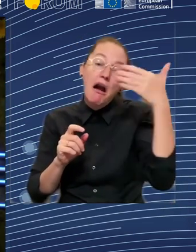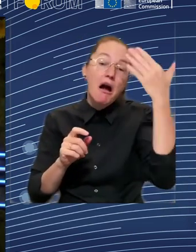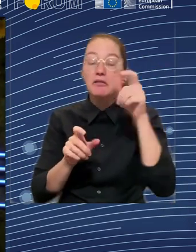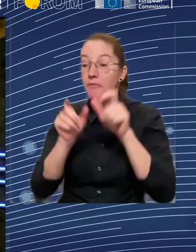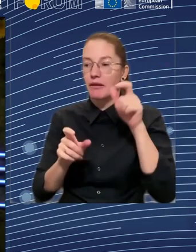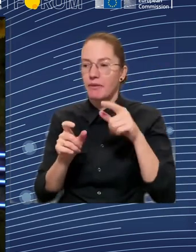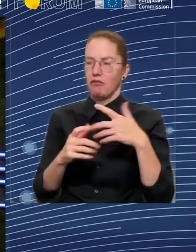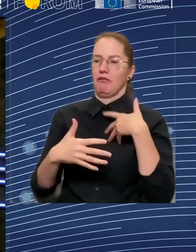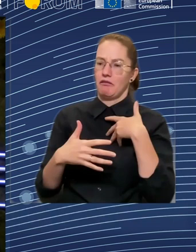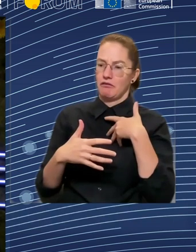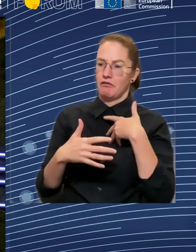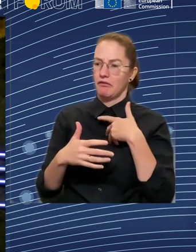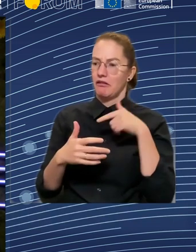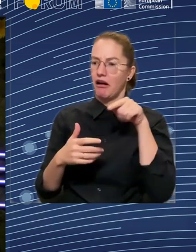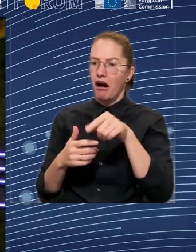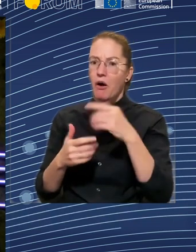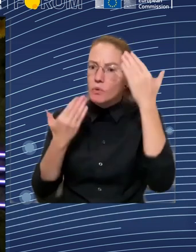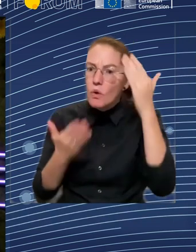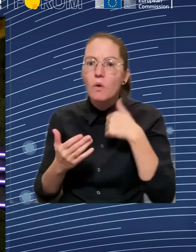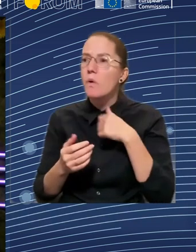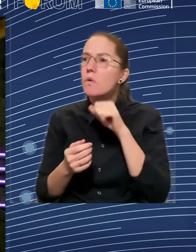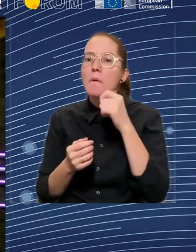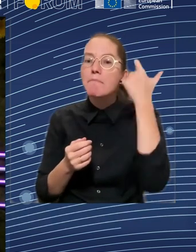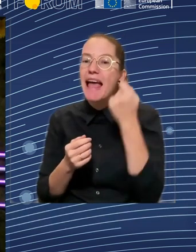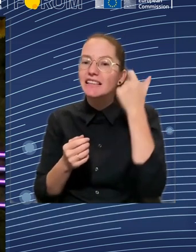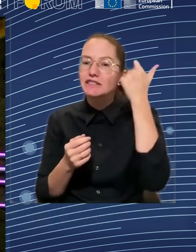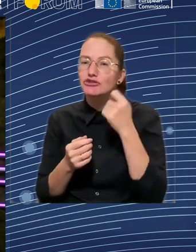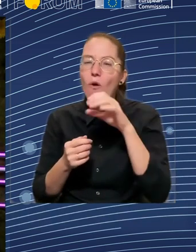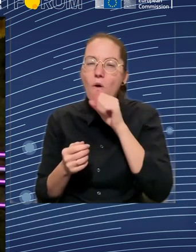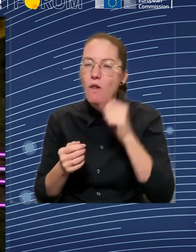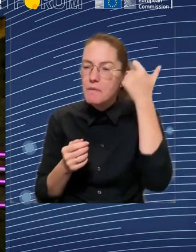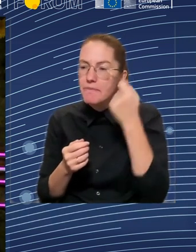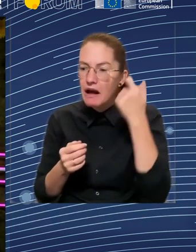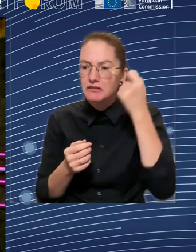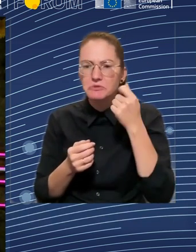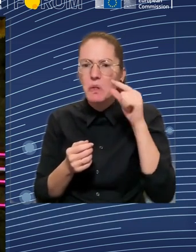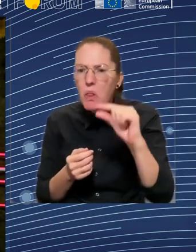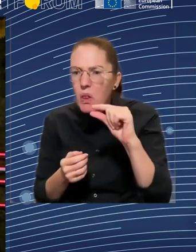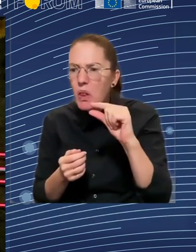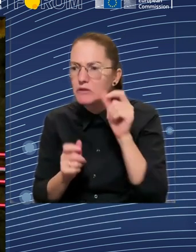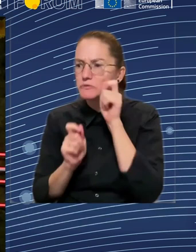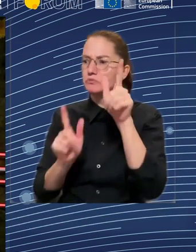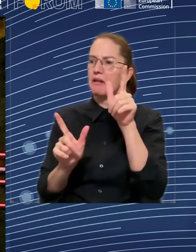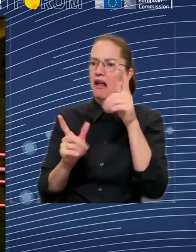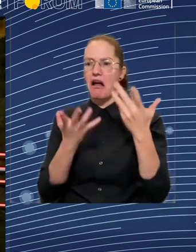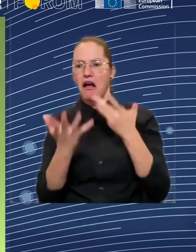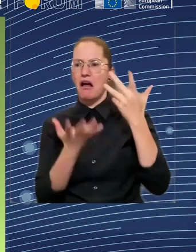providing access to information. And second, building awareness why it is important to be covered by social protection.